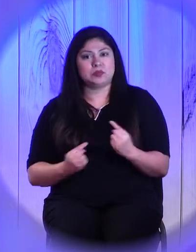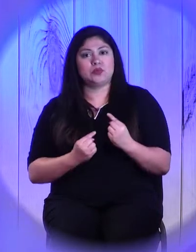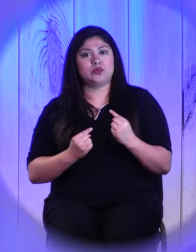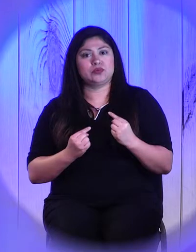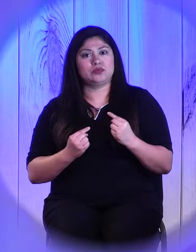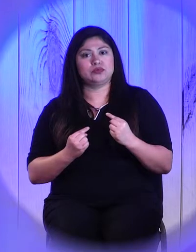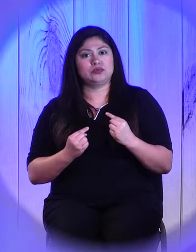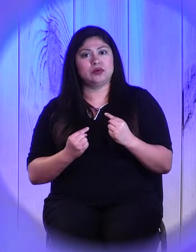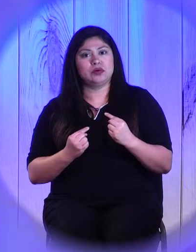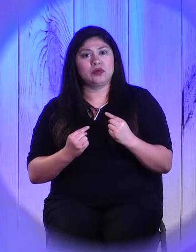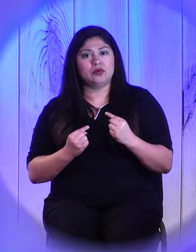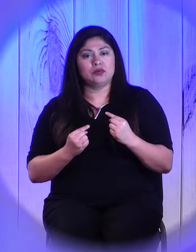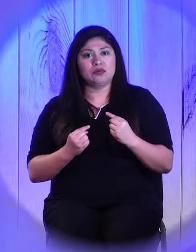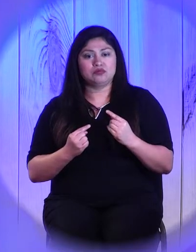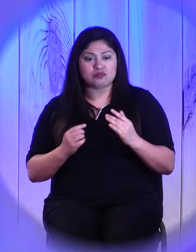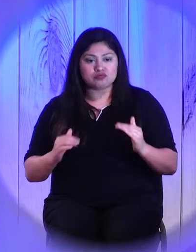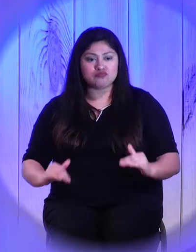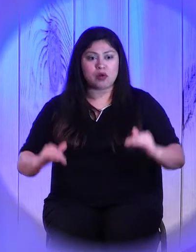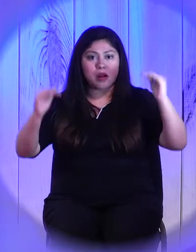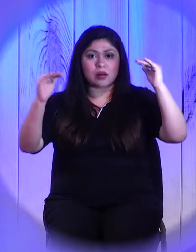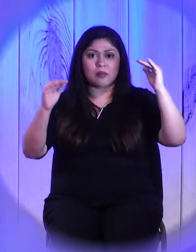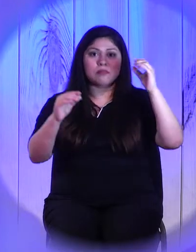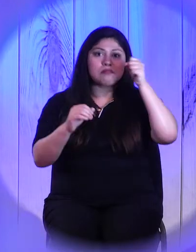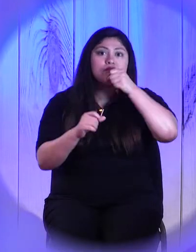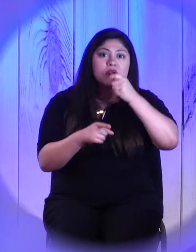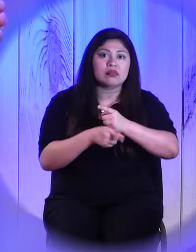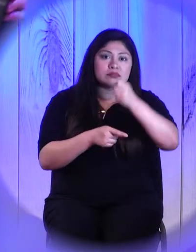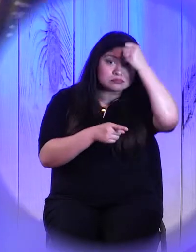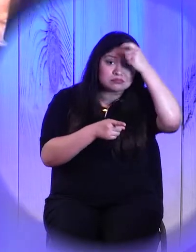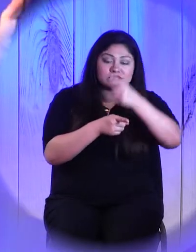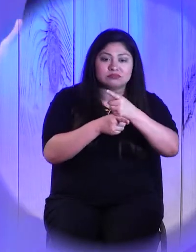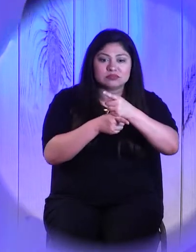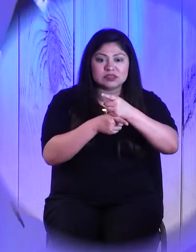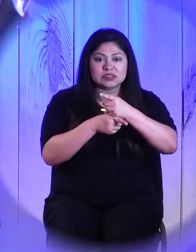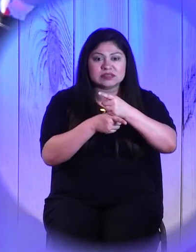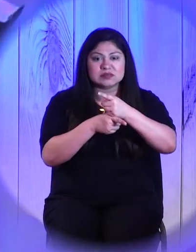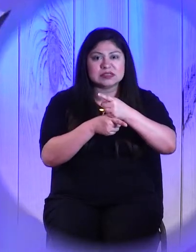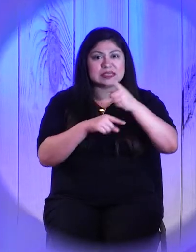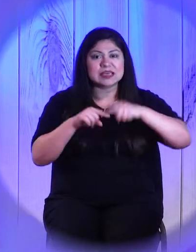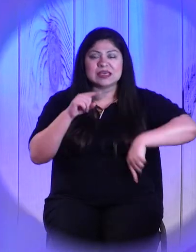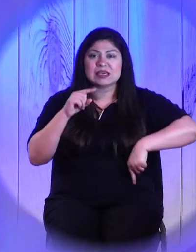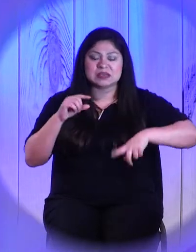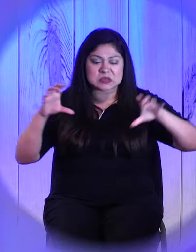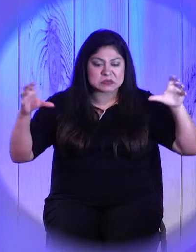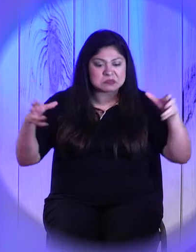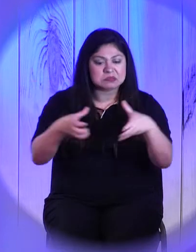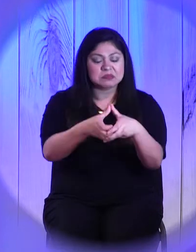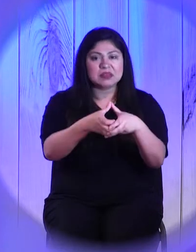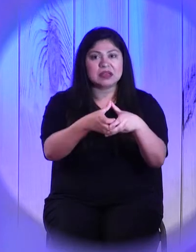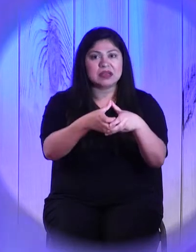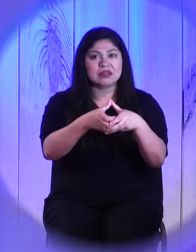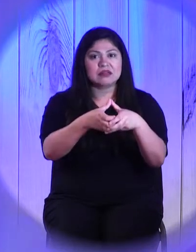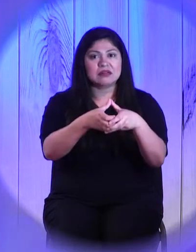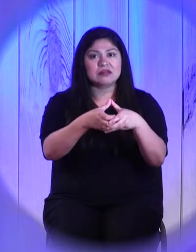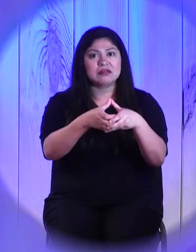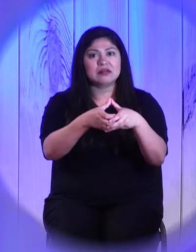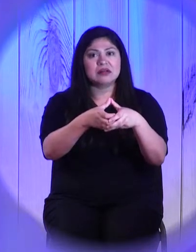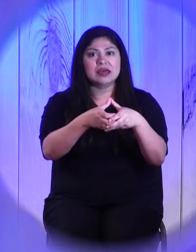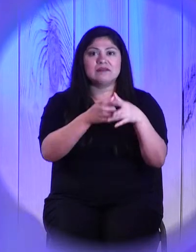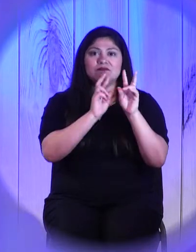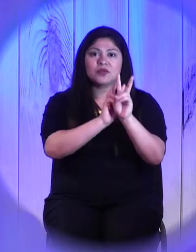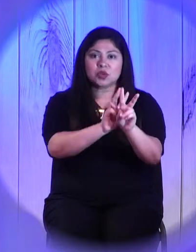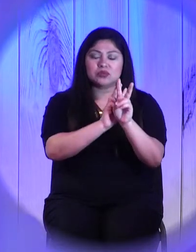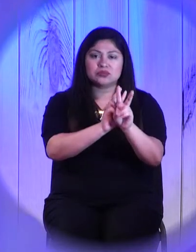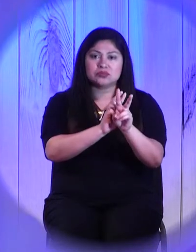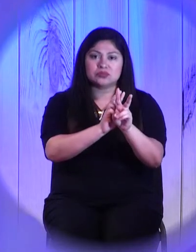deep hurt among grown-up siblings so much that they find it difficult to even come together at a funeral to grieve